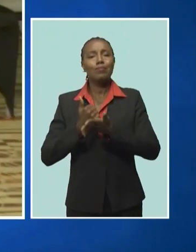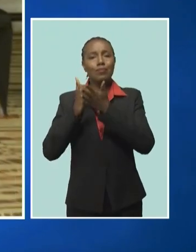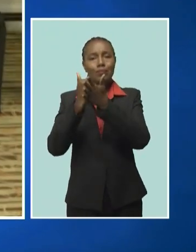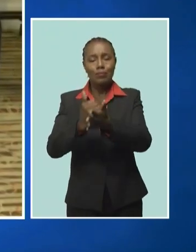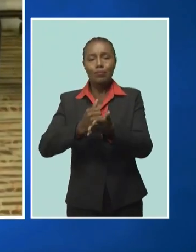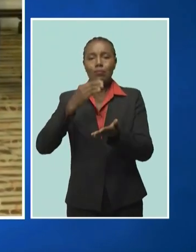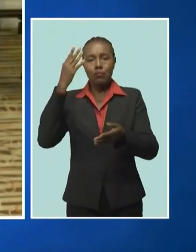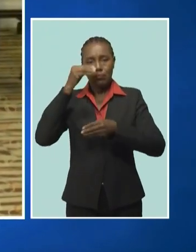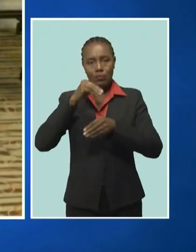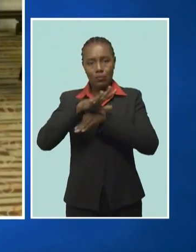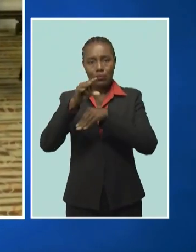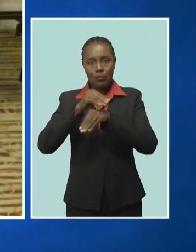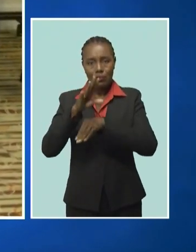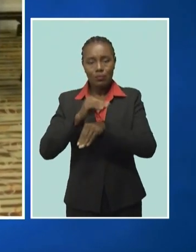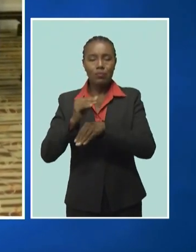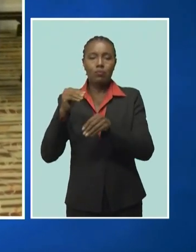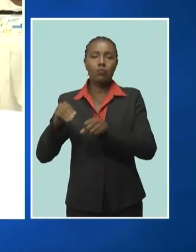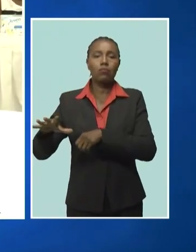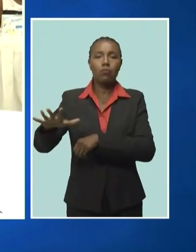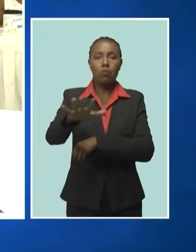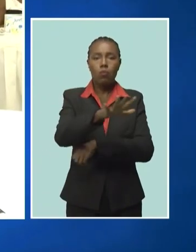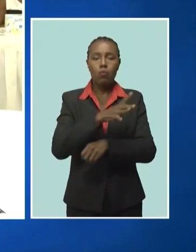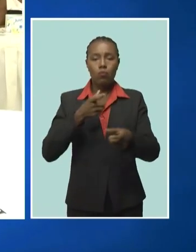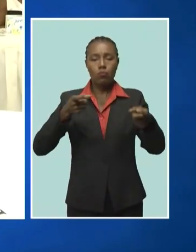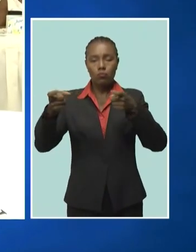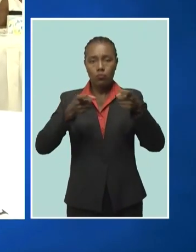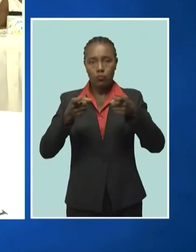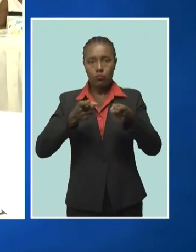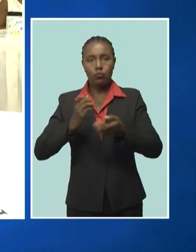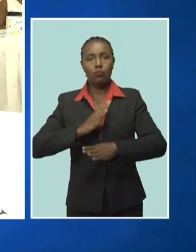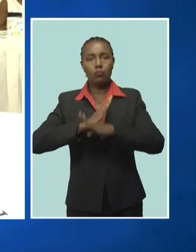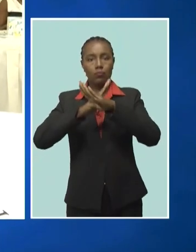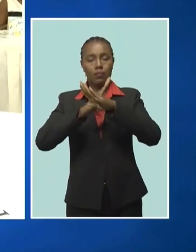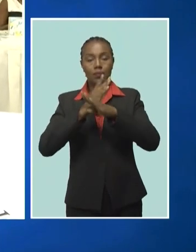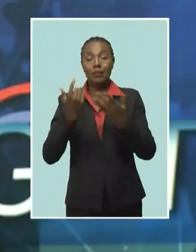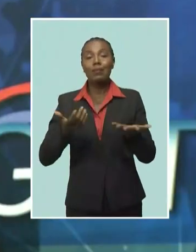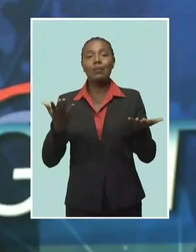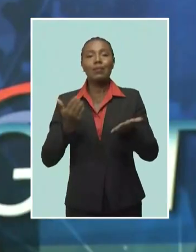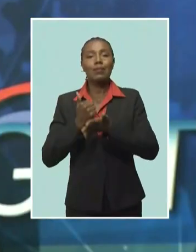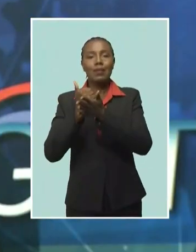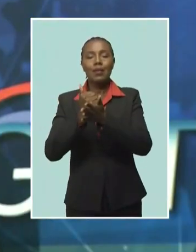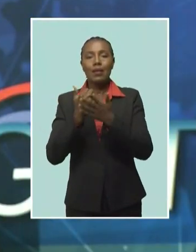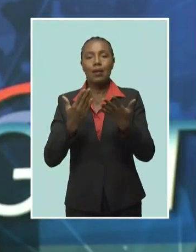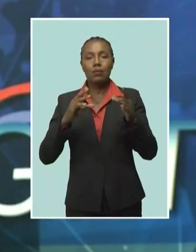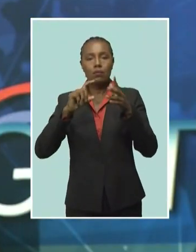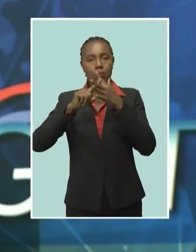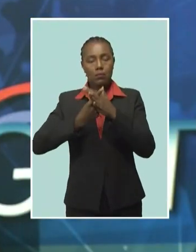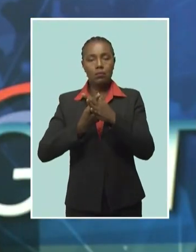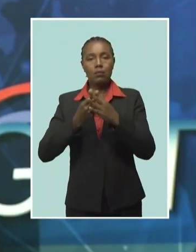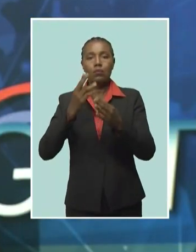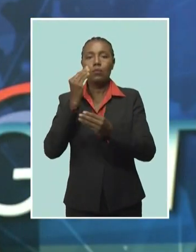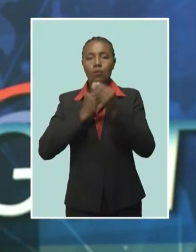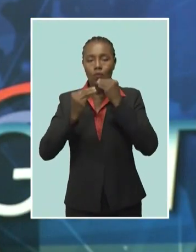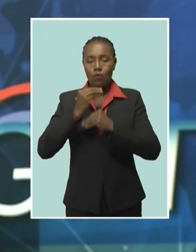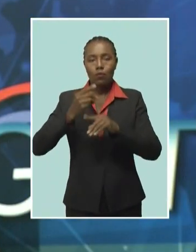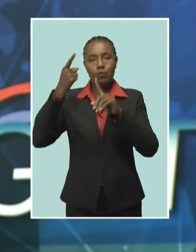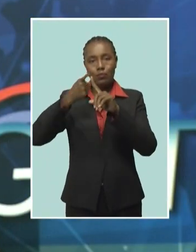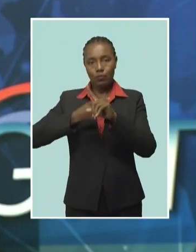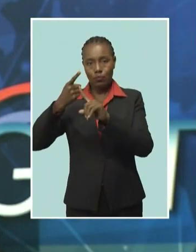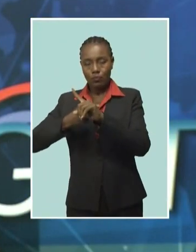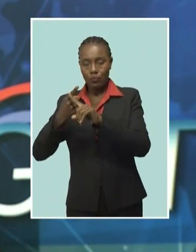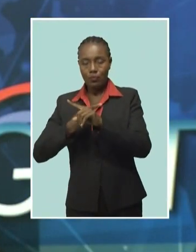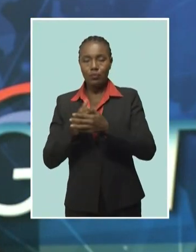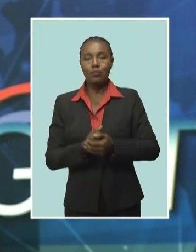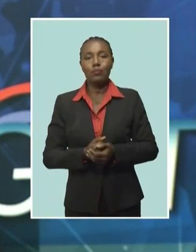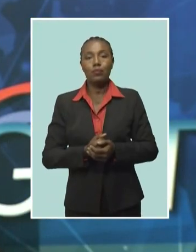prevention and control, as one of the many activities held to mark Nutrition Month. Meanwhile, Hedda Phillips-Boys, Education Officer